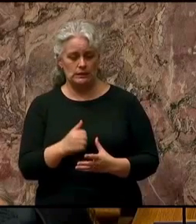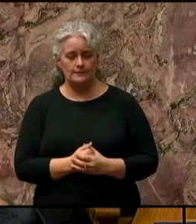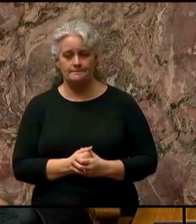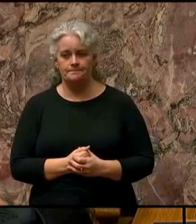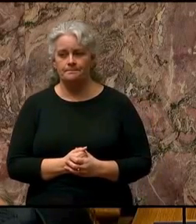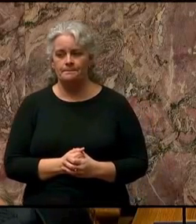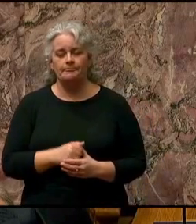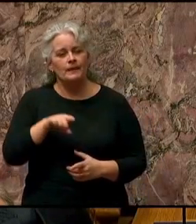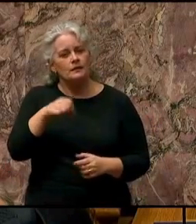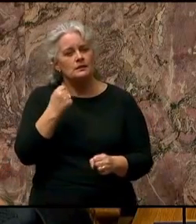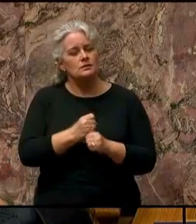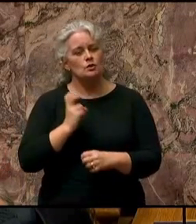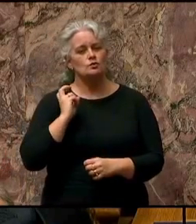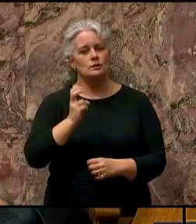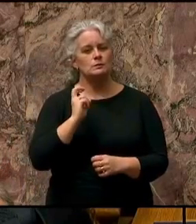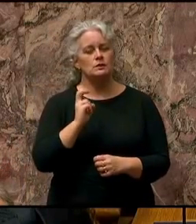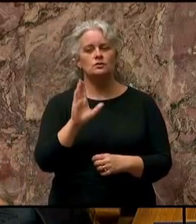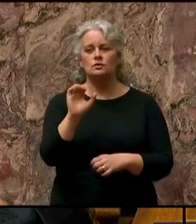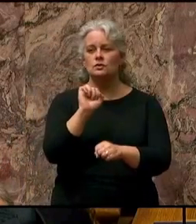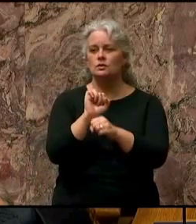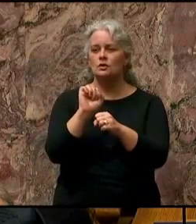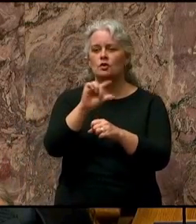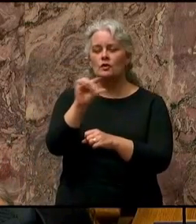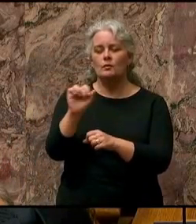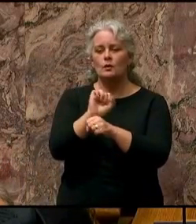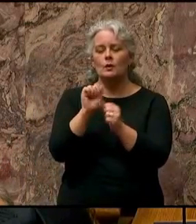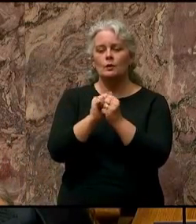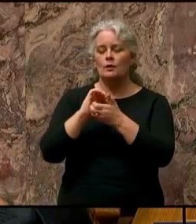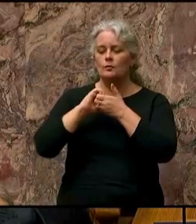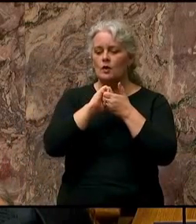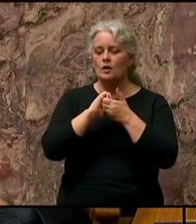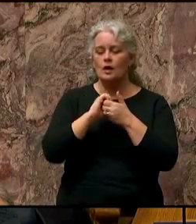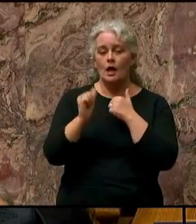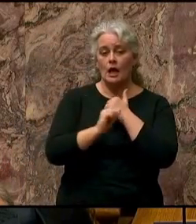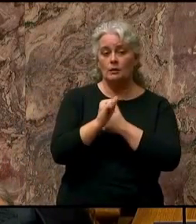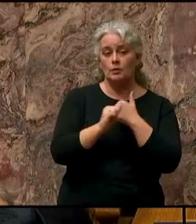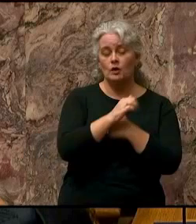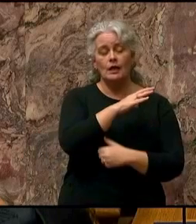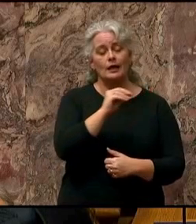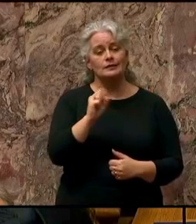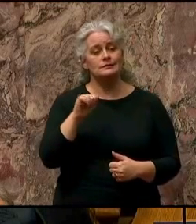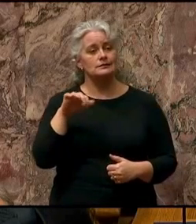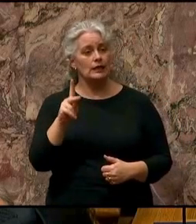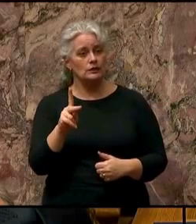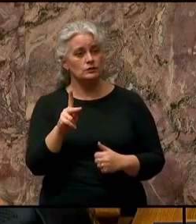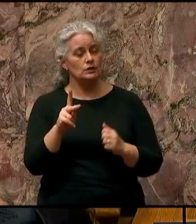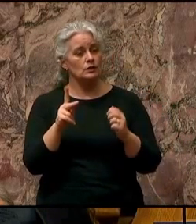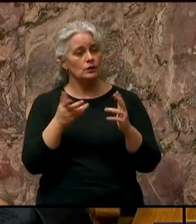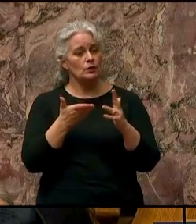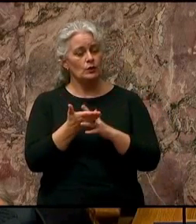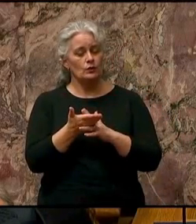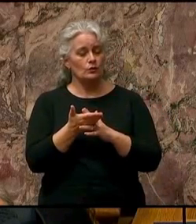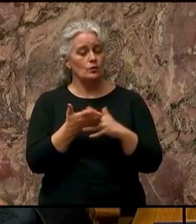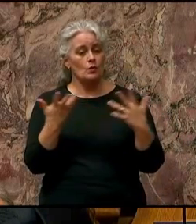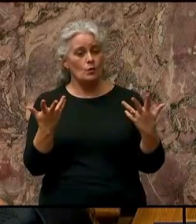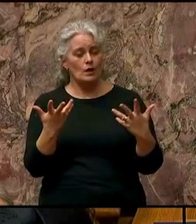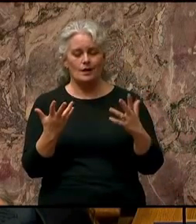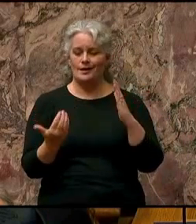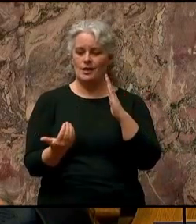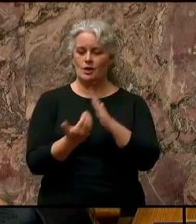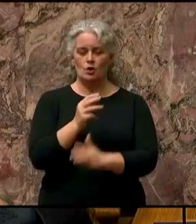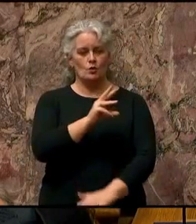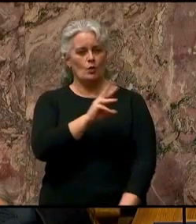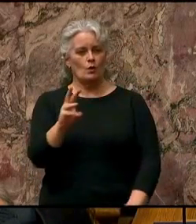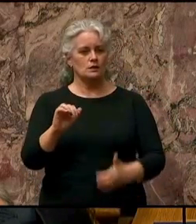transportation, your government is working in partnership with Alberta and Saskatchewan through the New West Partnership to add